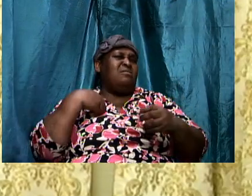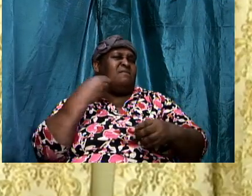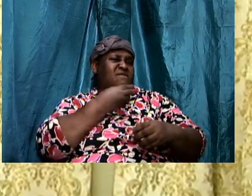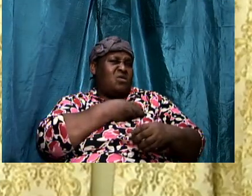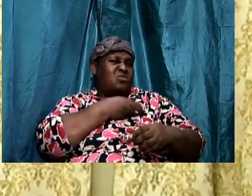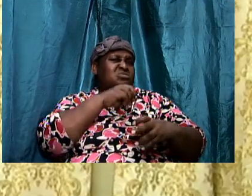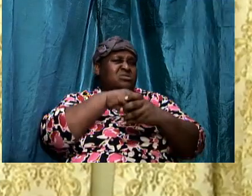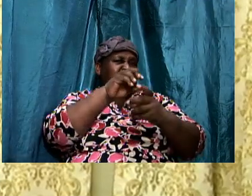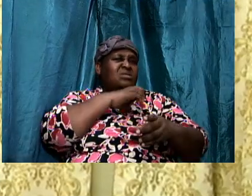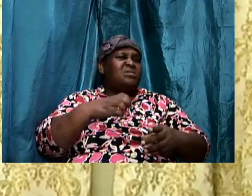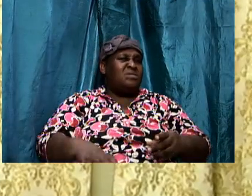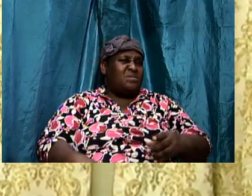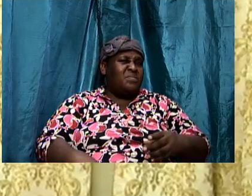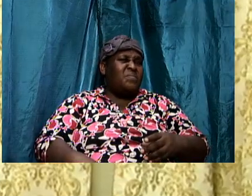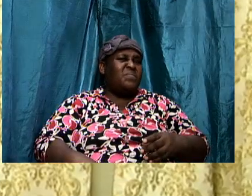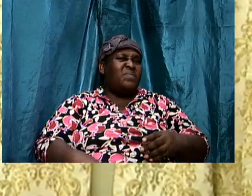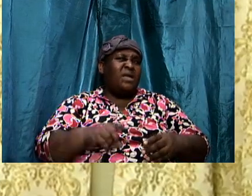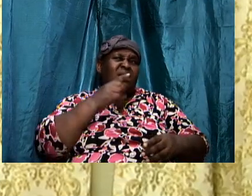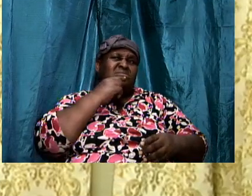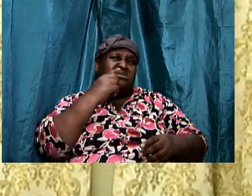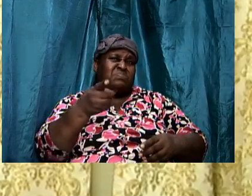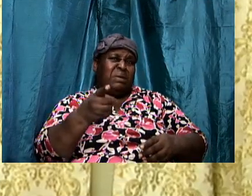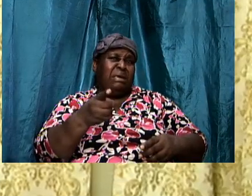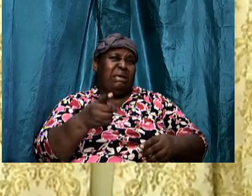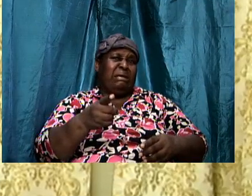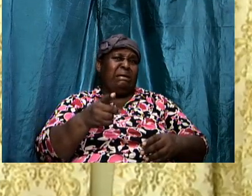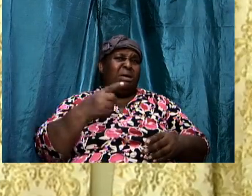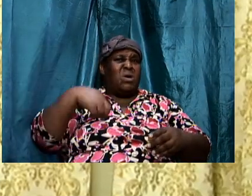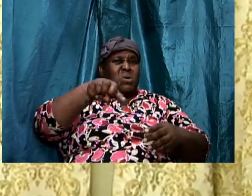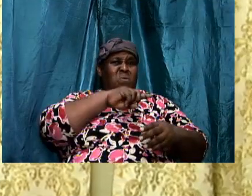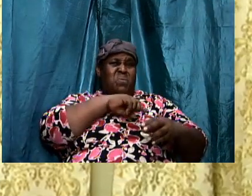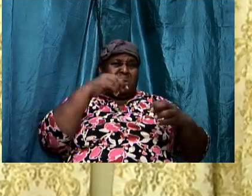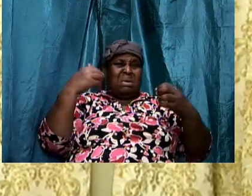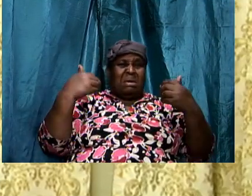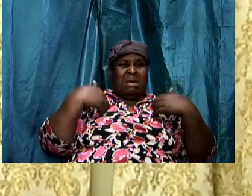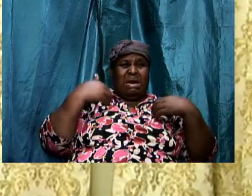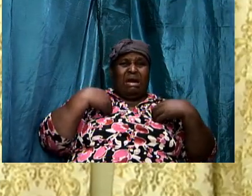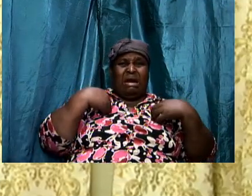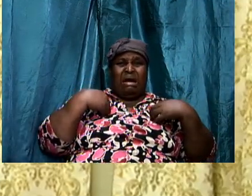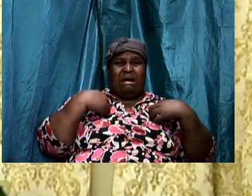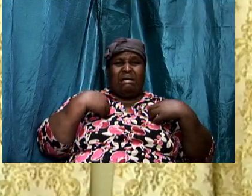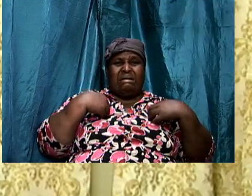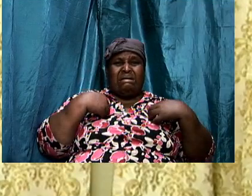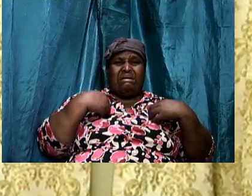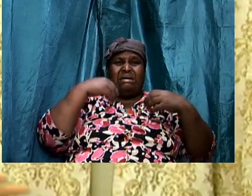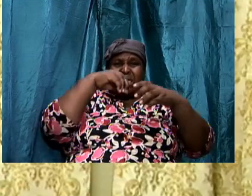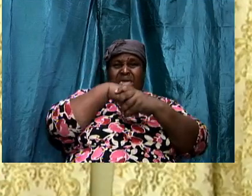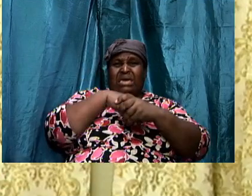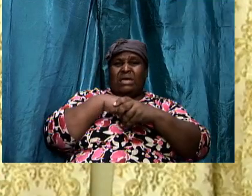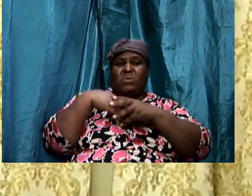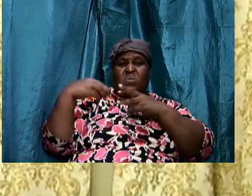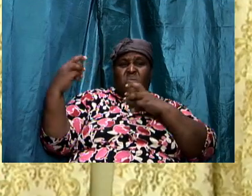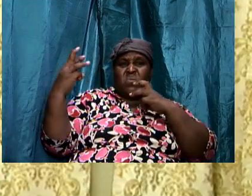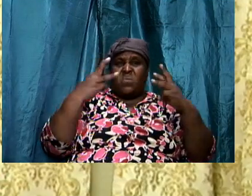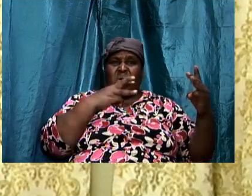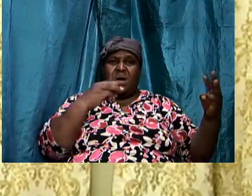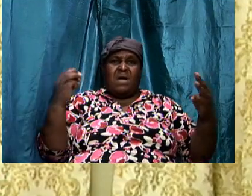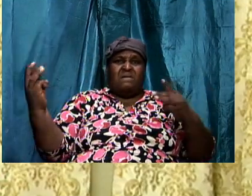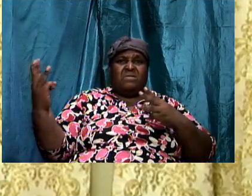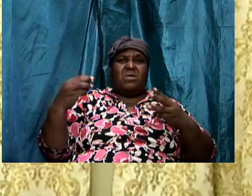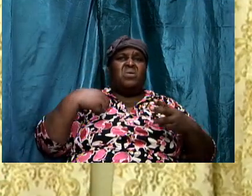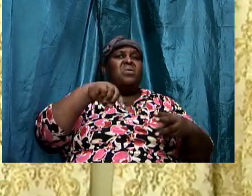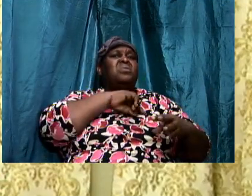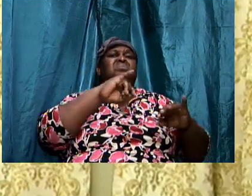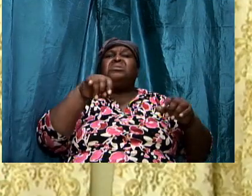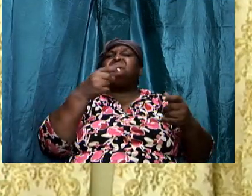verbalize and speak that we have our we are in warfare we are just